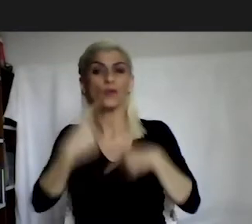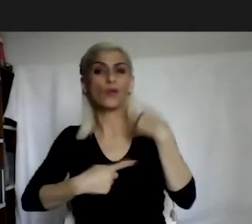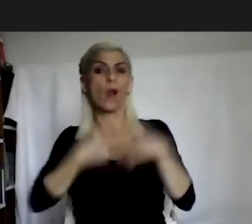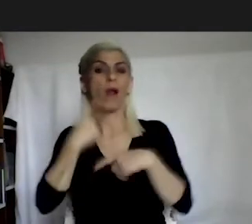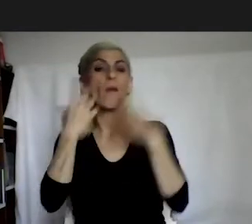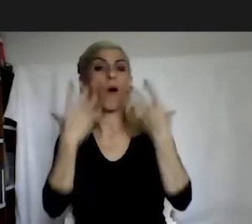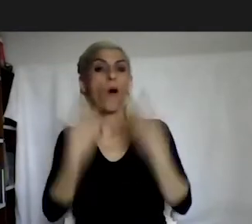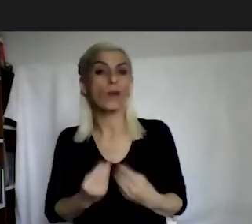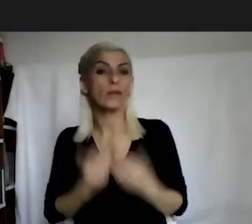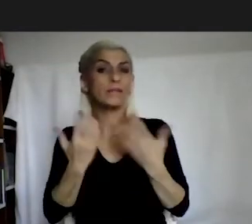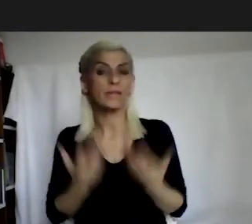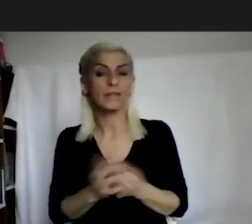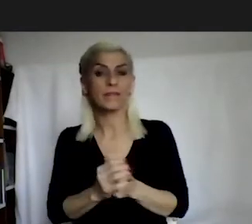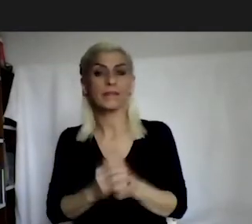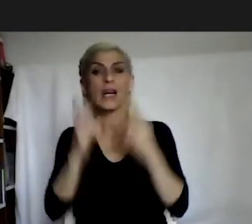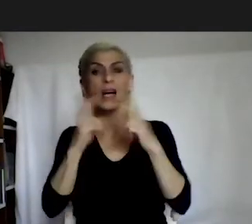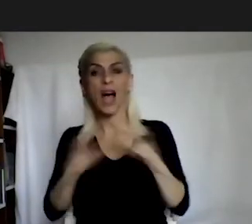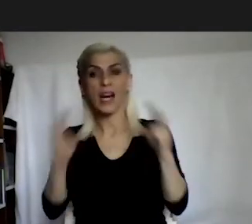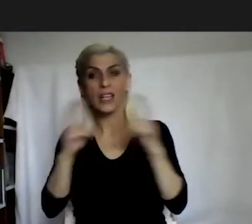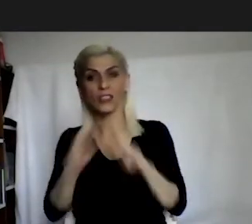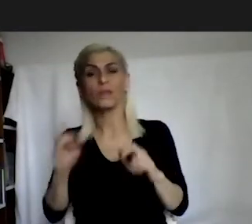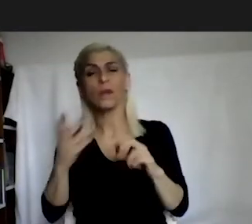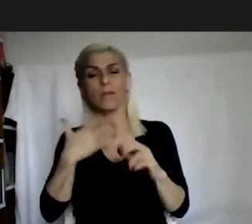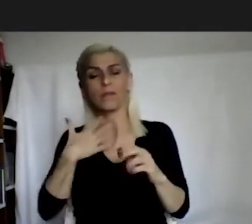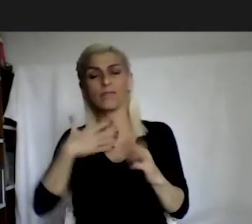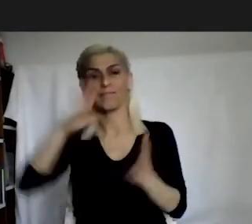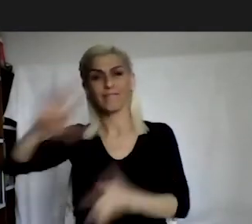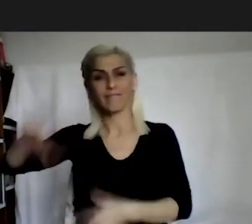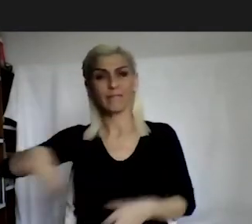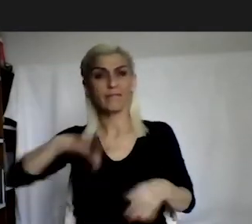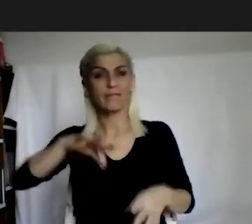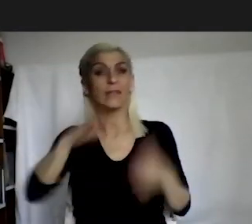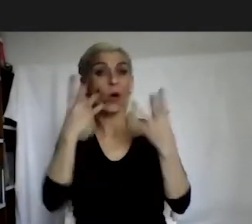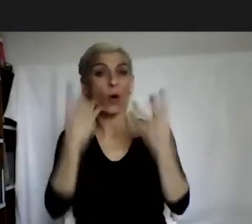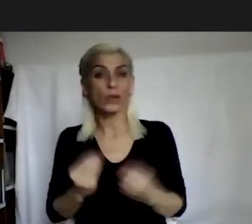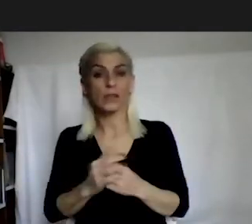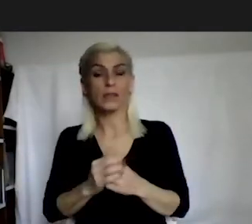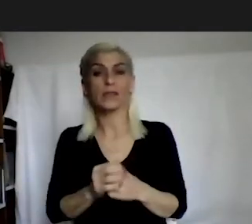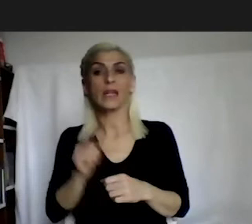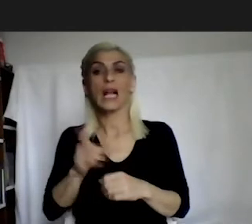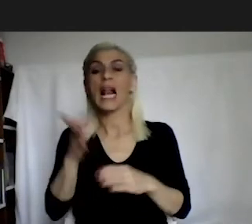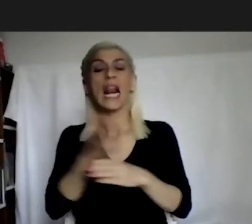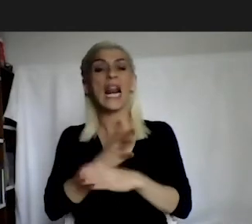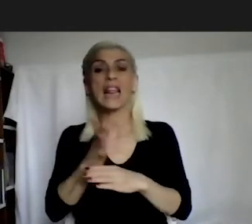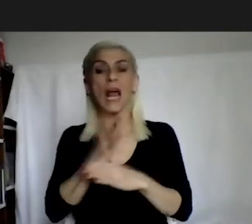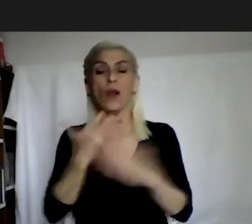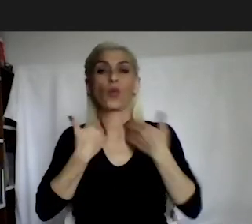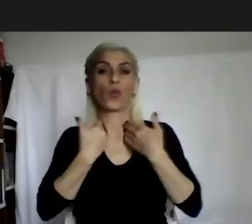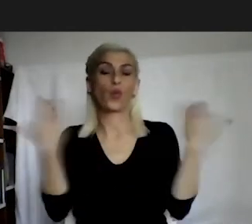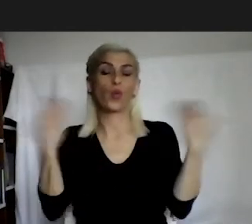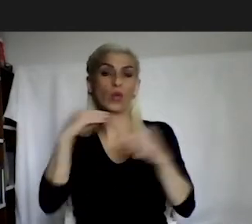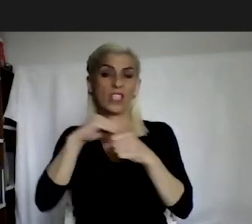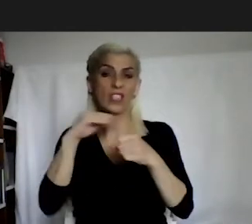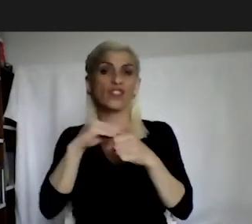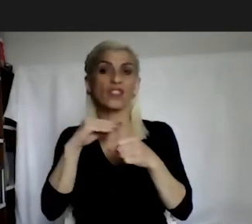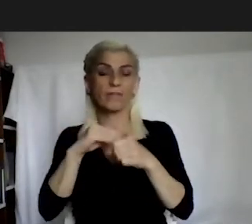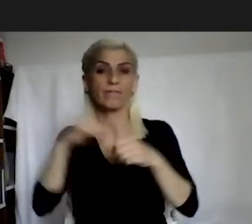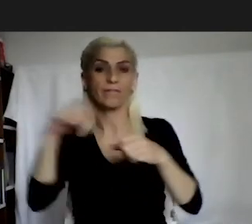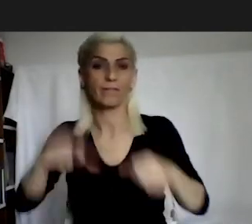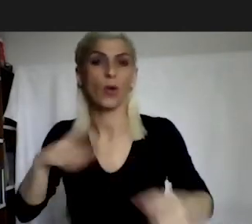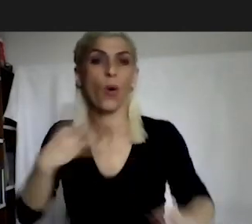And following on from where he left off, I'd like to introduce a legal perspective about this issue.